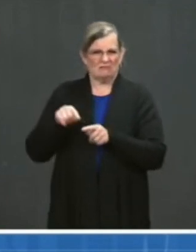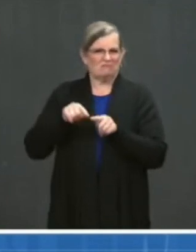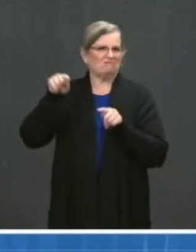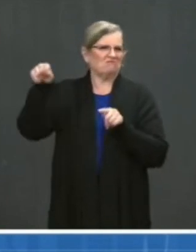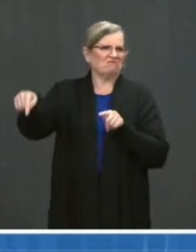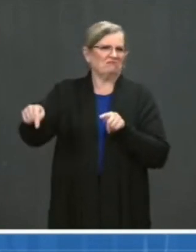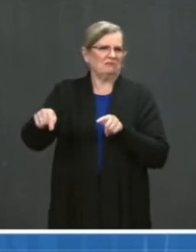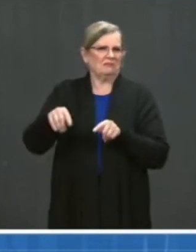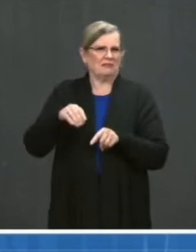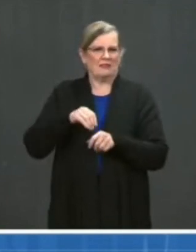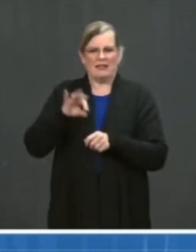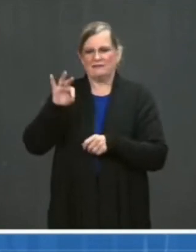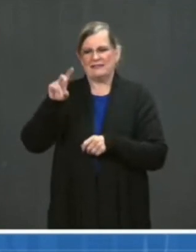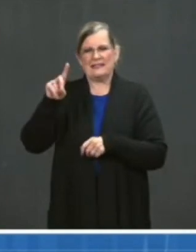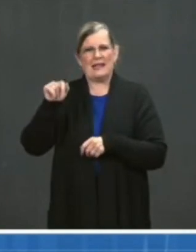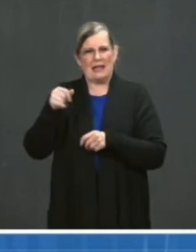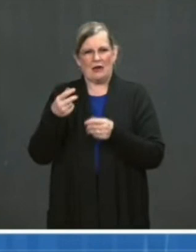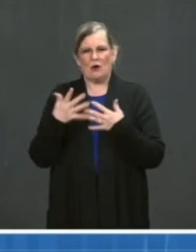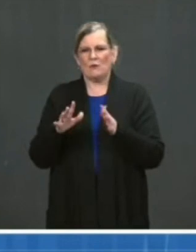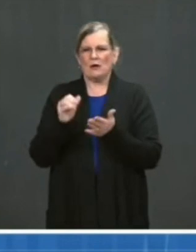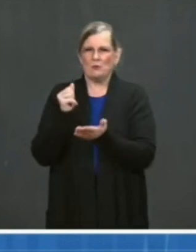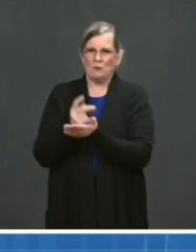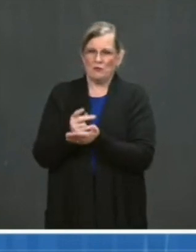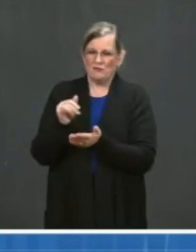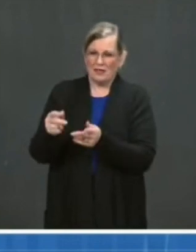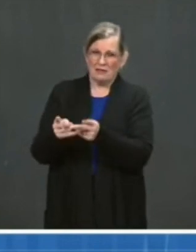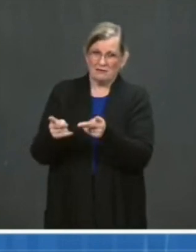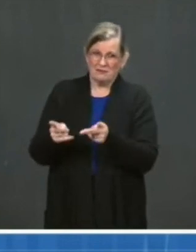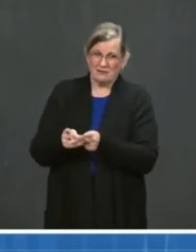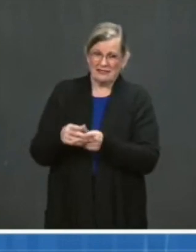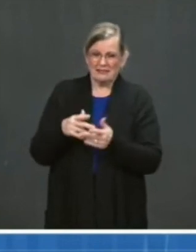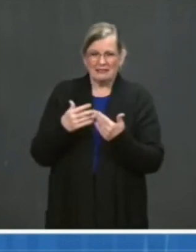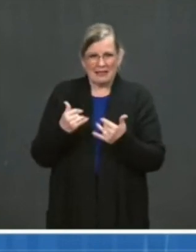issues in the FDA approval process for the new facility.